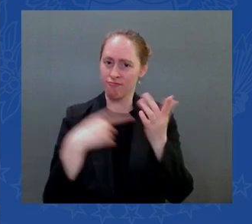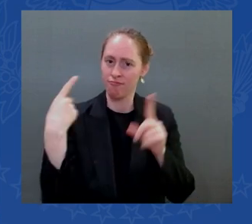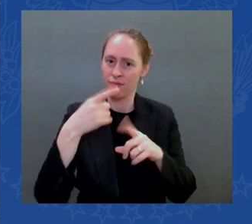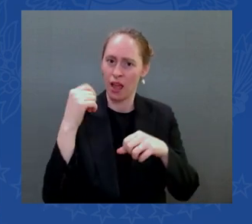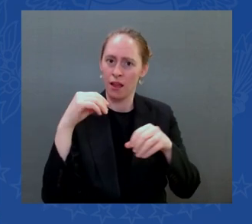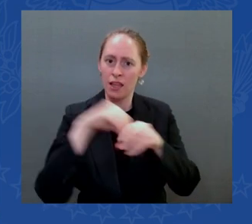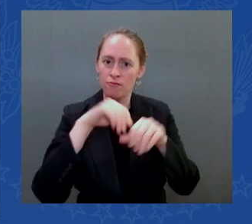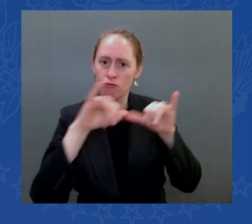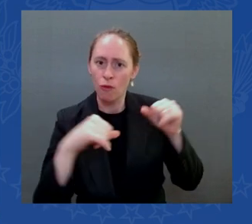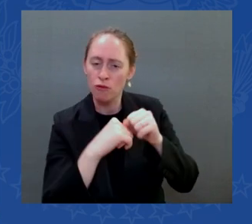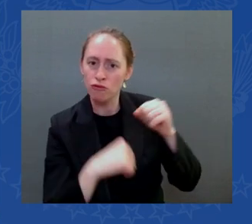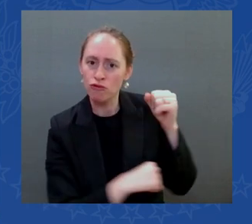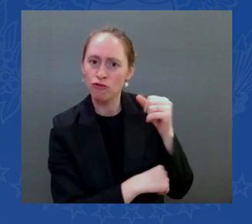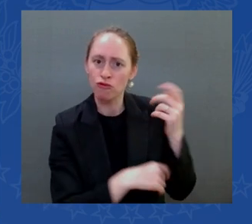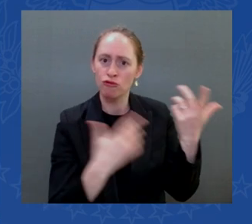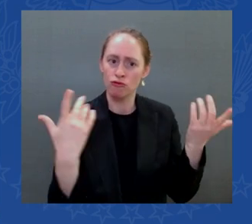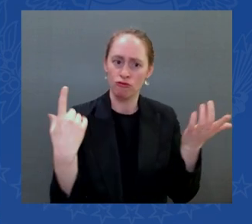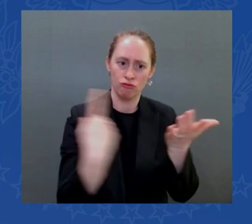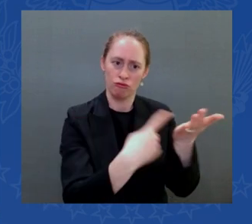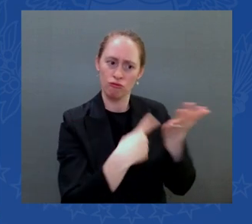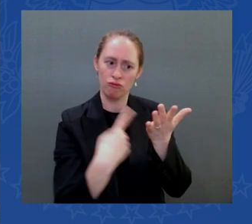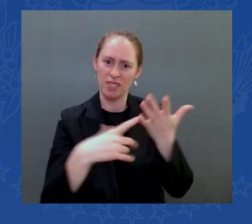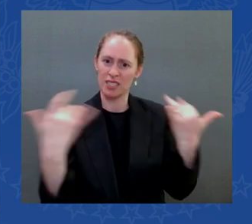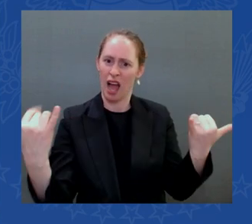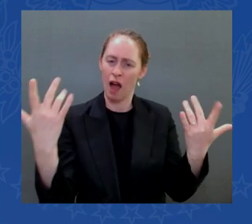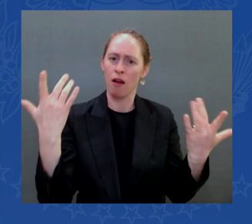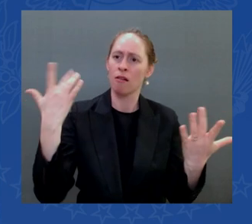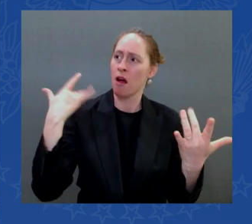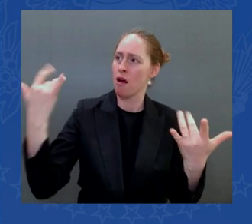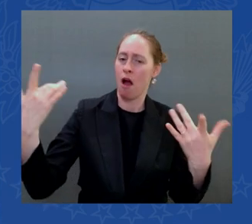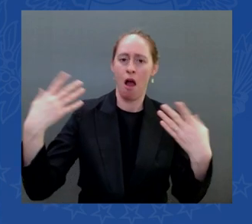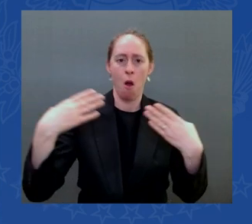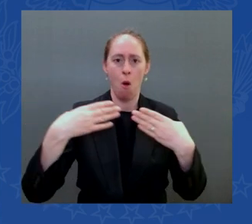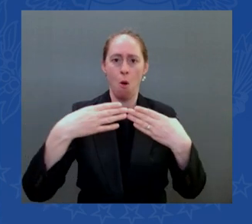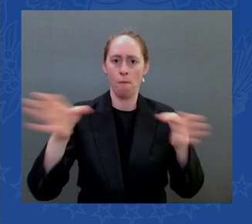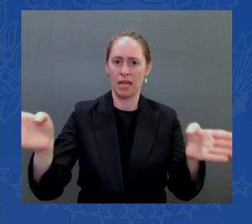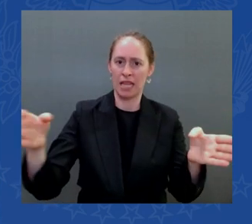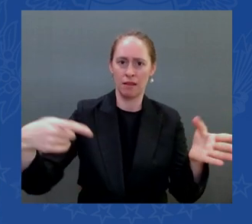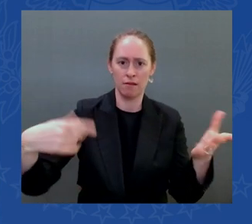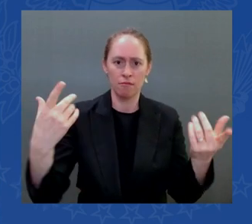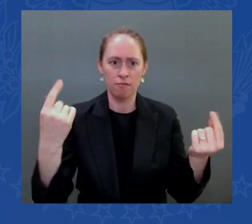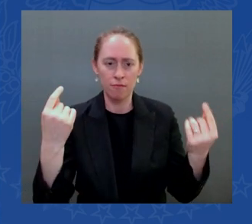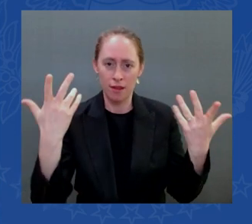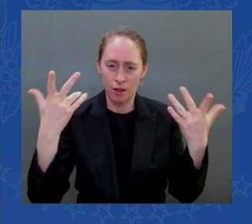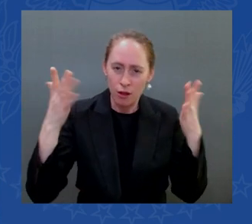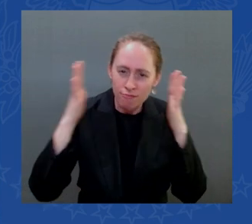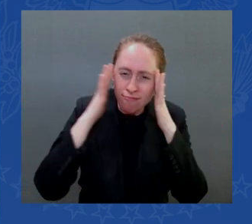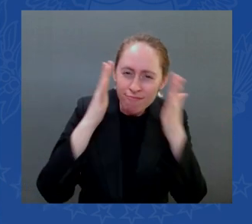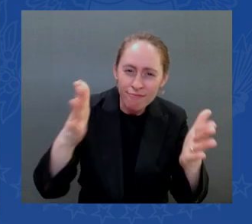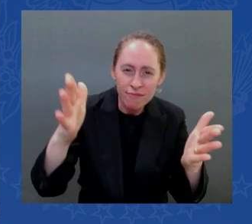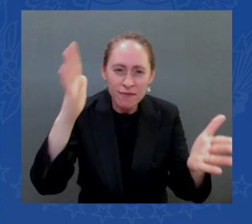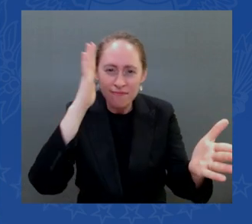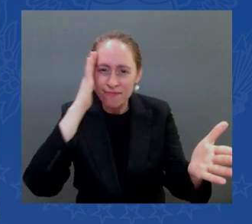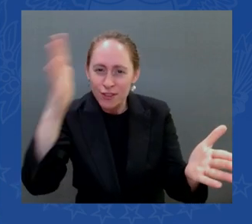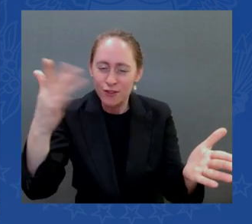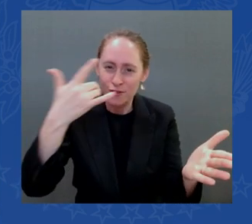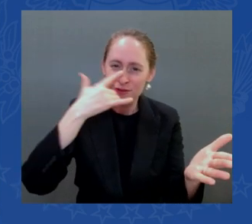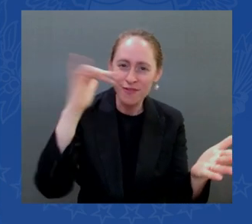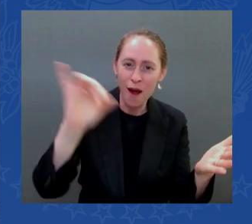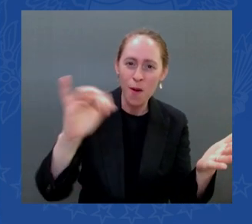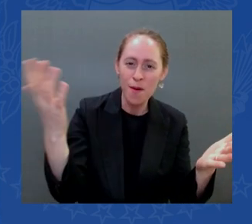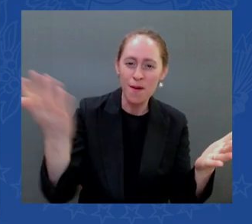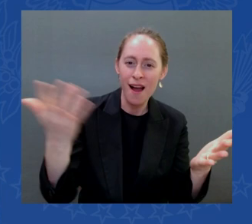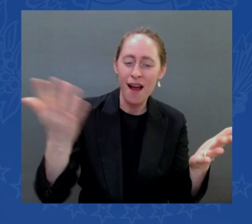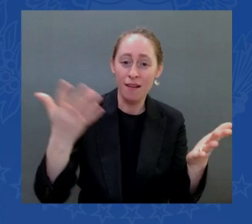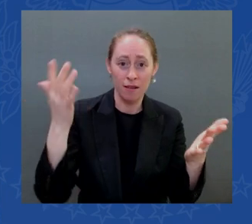investments in this port are going to make it so that heating oil salt everything that you touch is